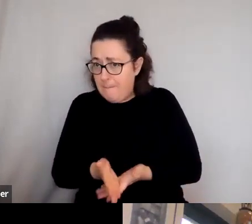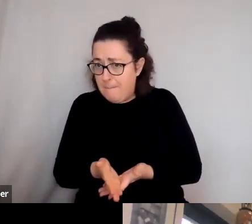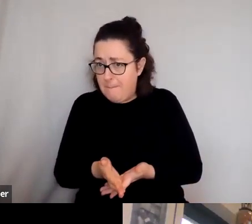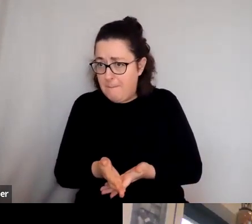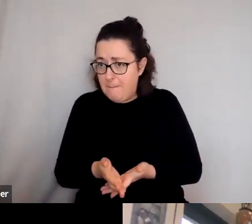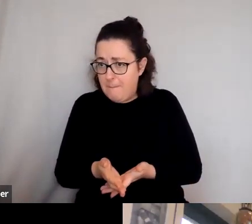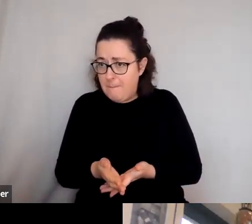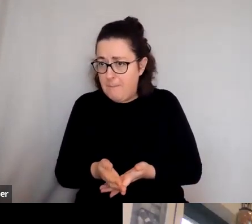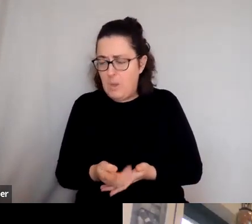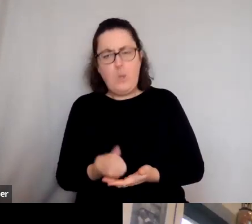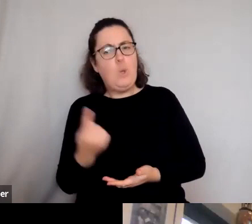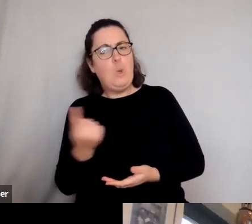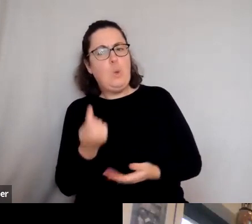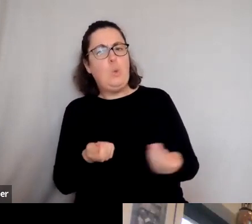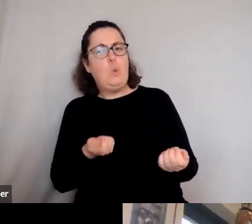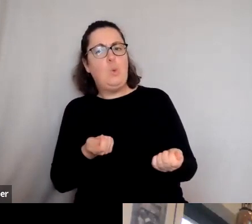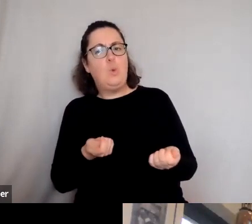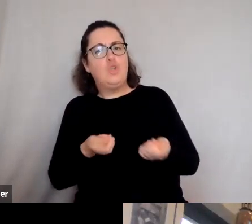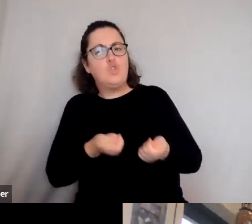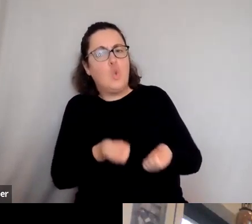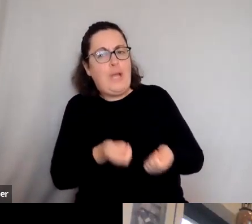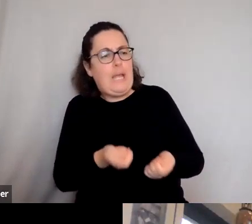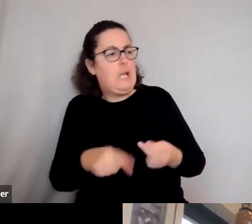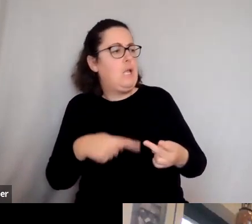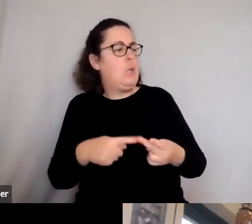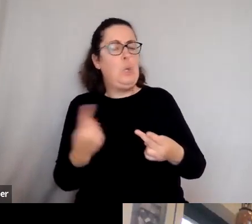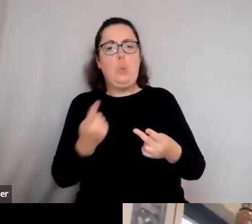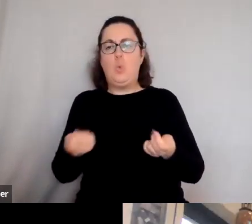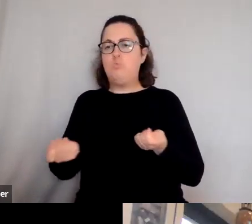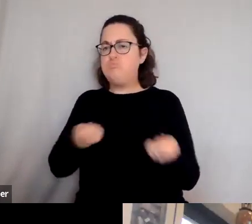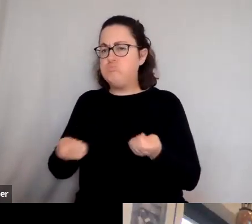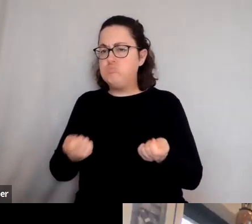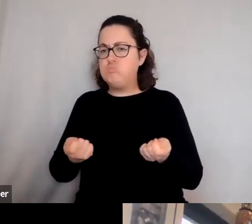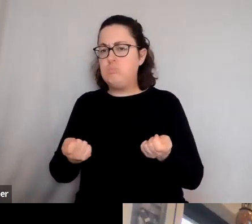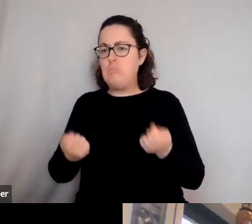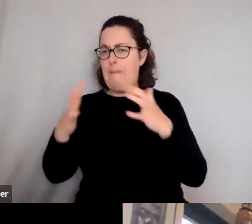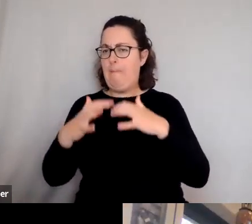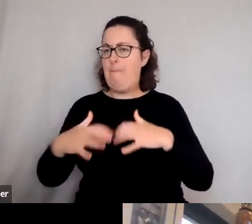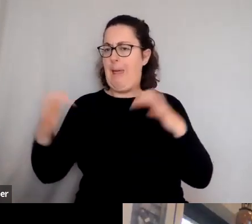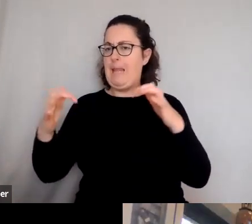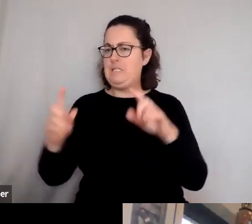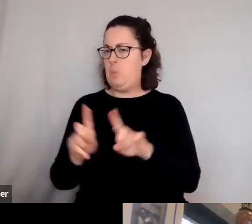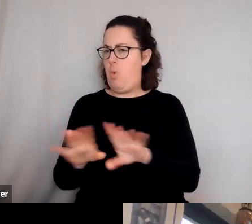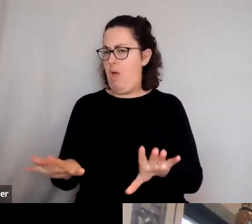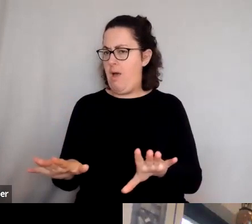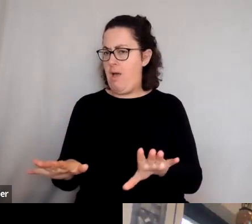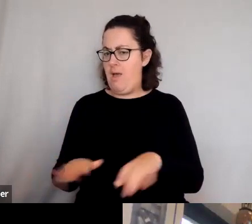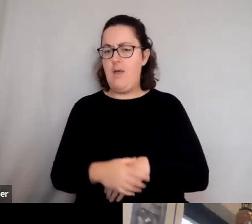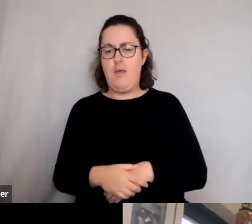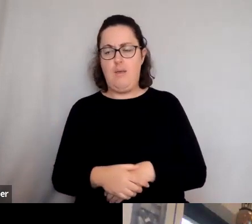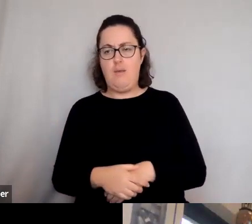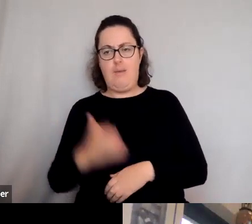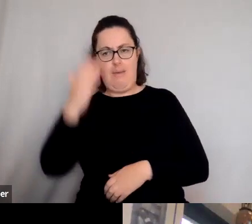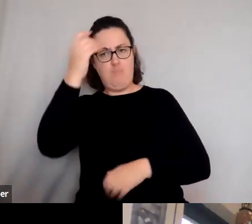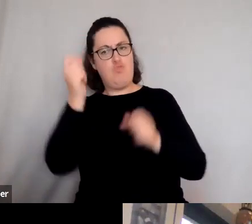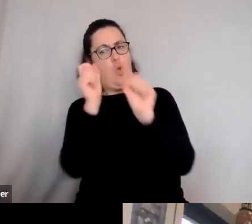show on the road? Who does the cooking? What was the palace like? You know, when the Roman Emperor got up in the morning, what did he